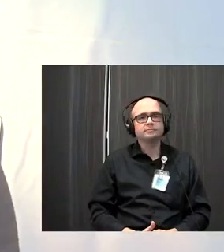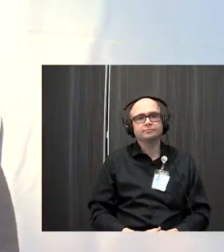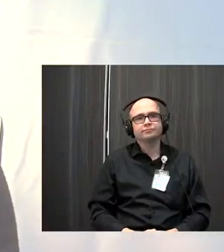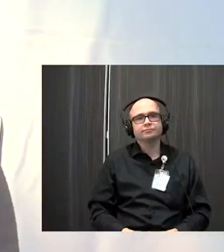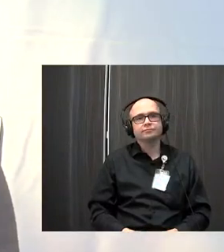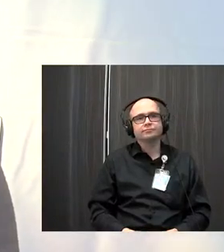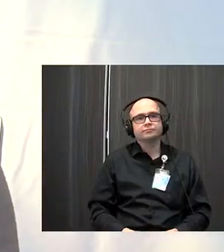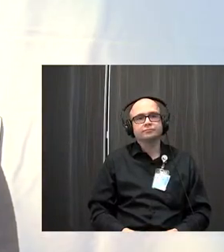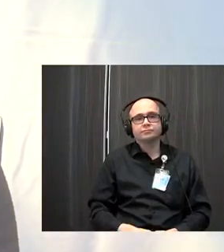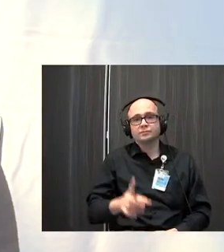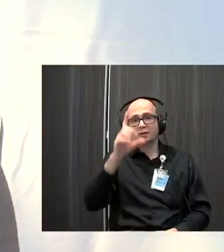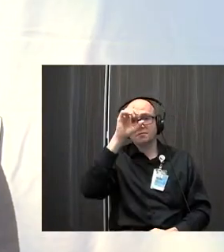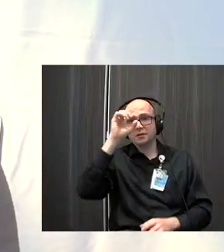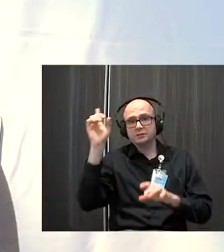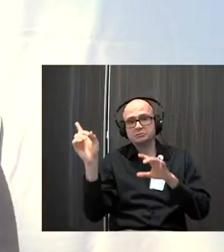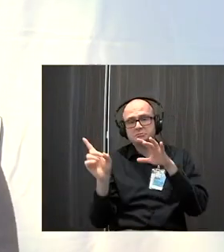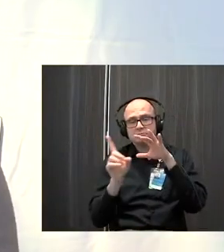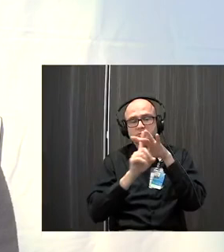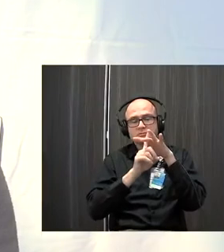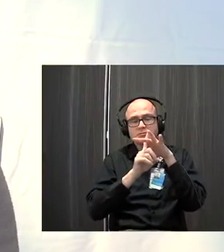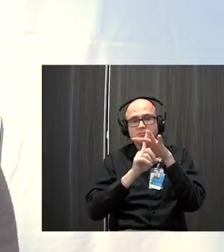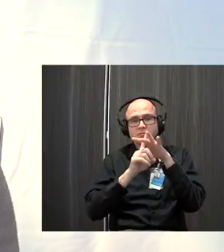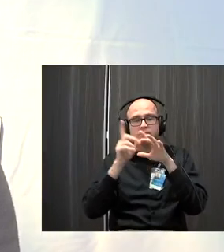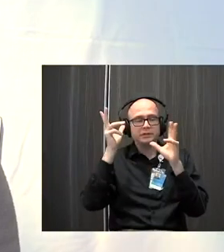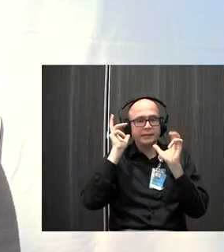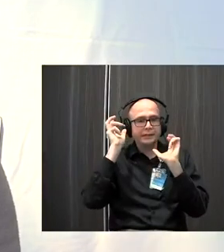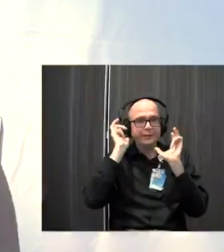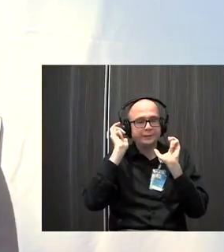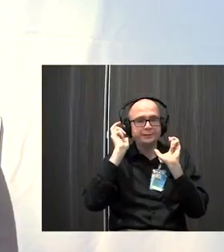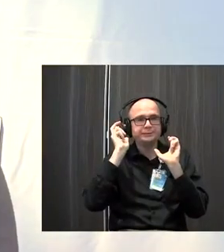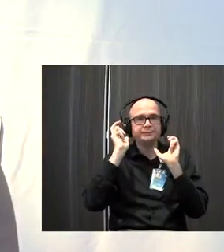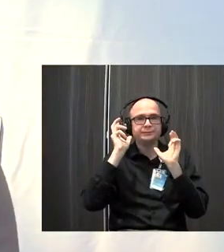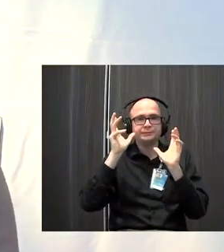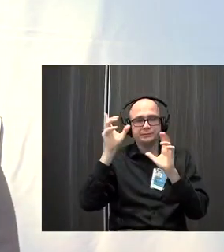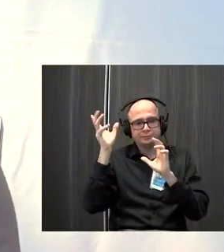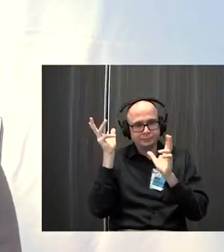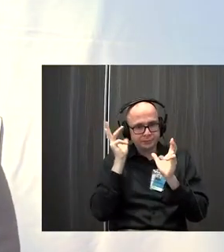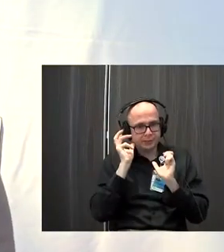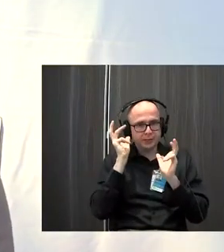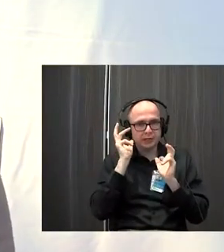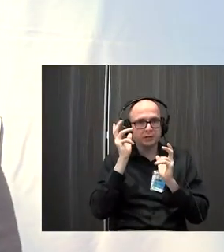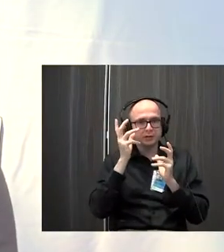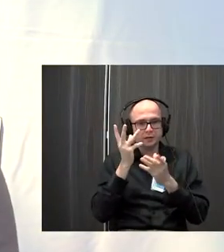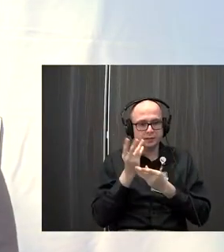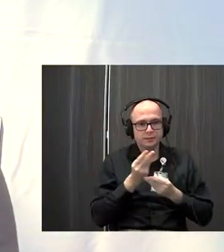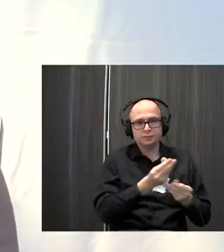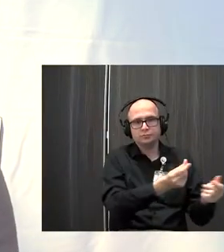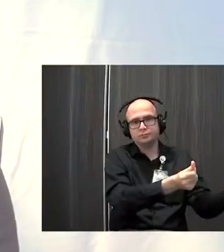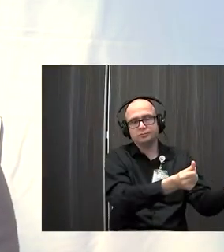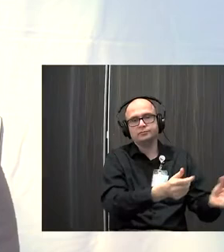And if thoughts come or if you hear noises, let them come and let them go.